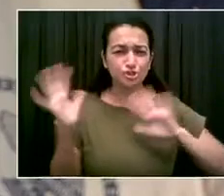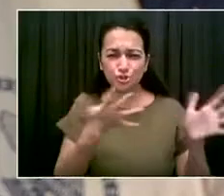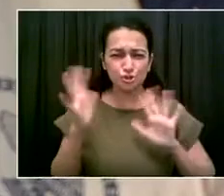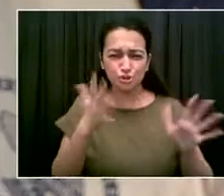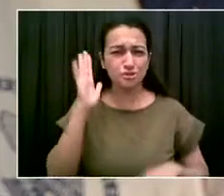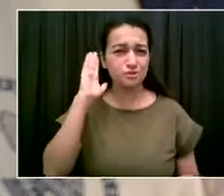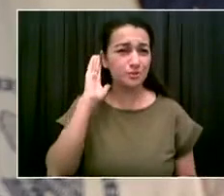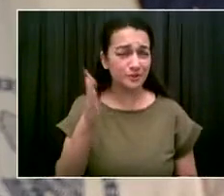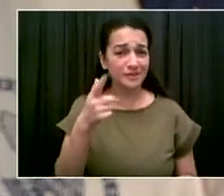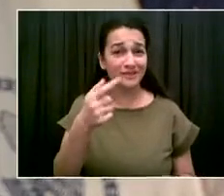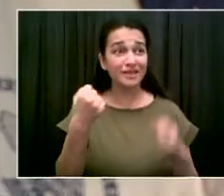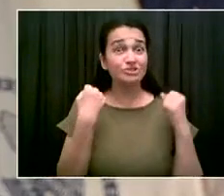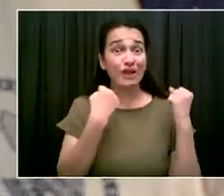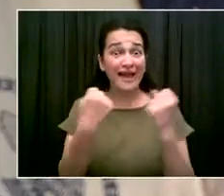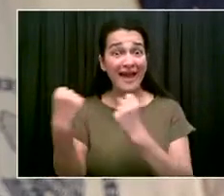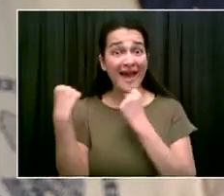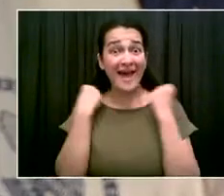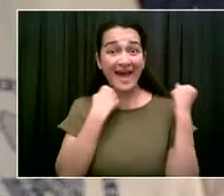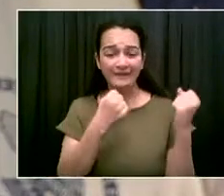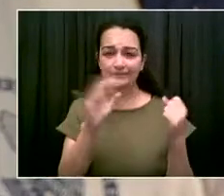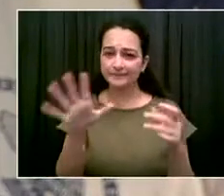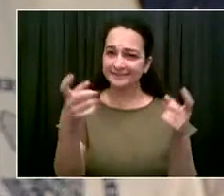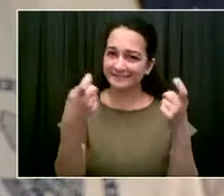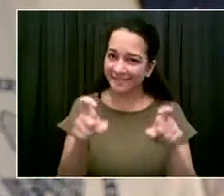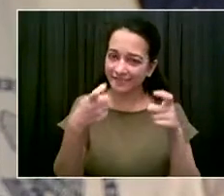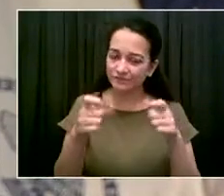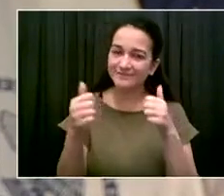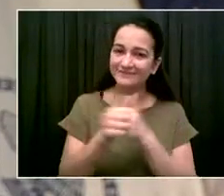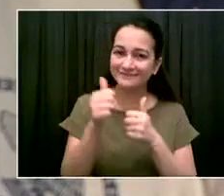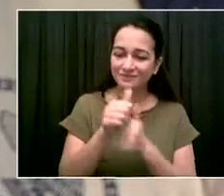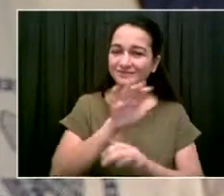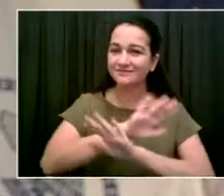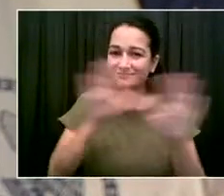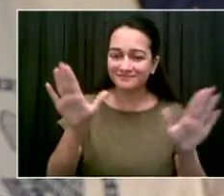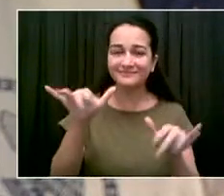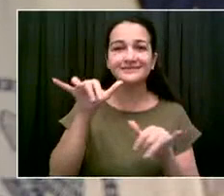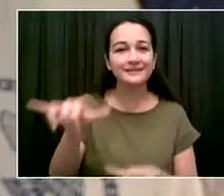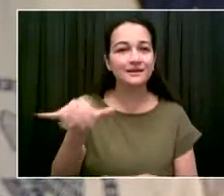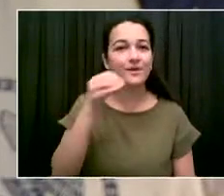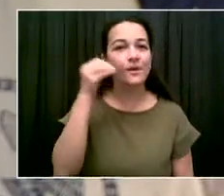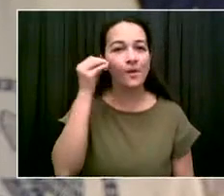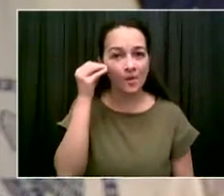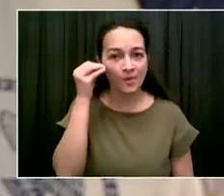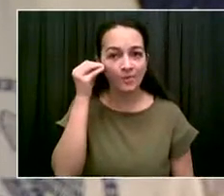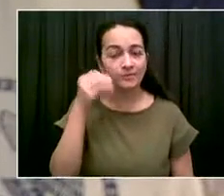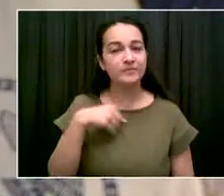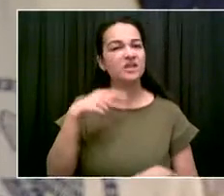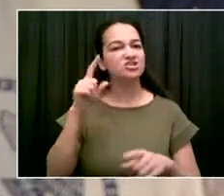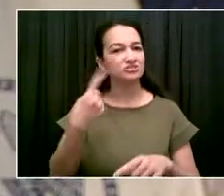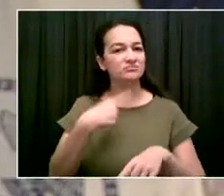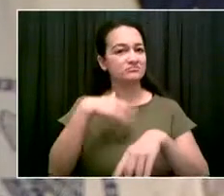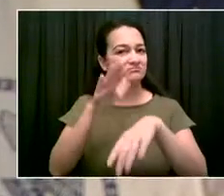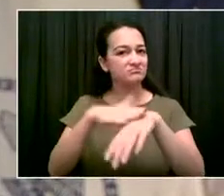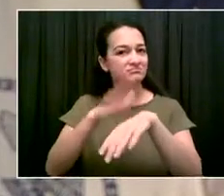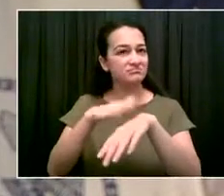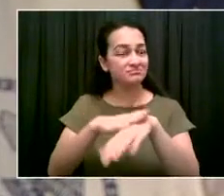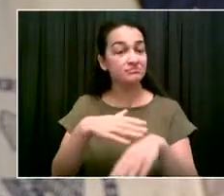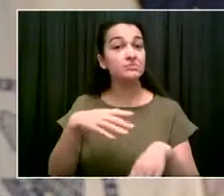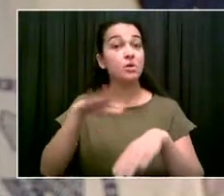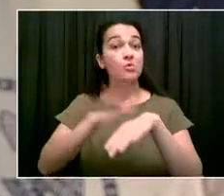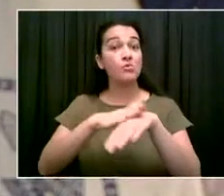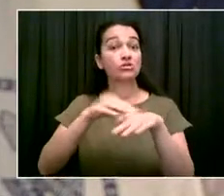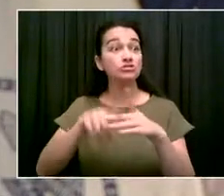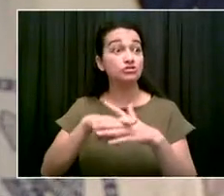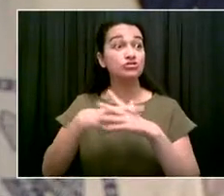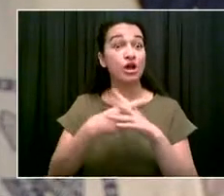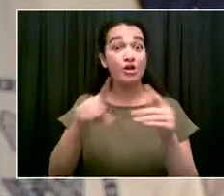dangerous. We want to keep people safe. Tropical storm warning is in effect. Flood watch starting